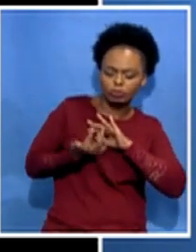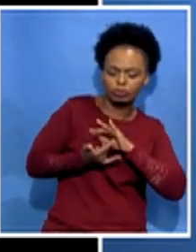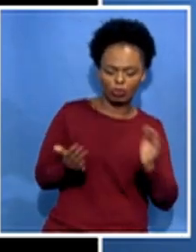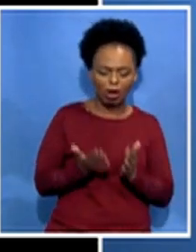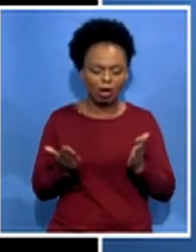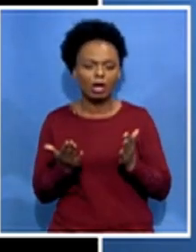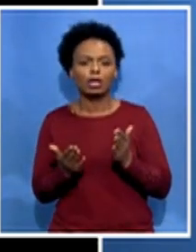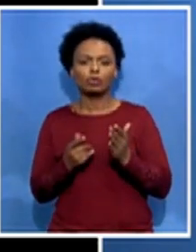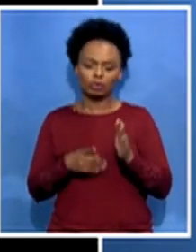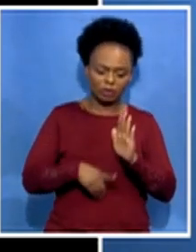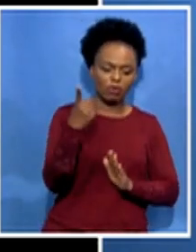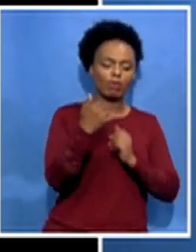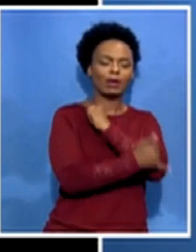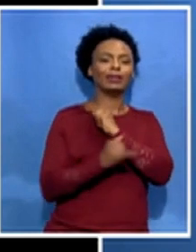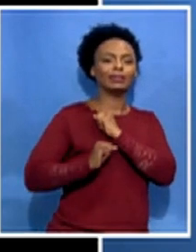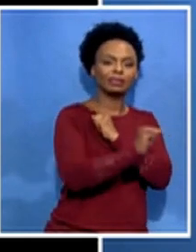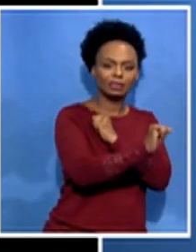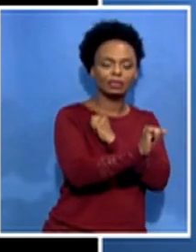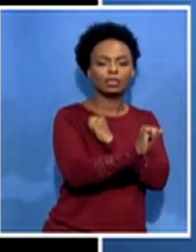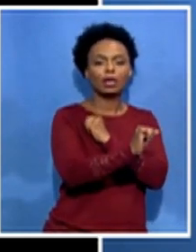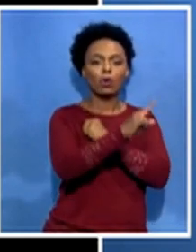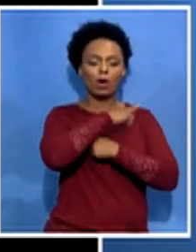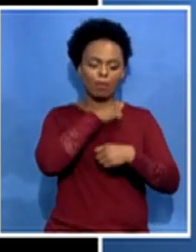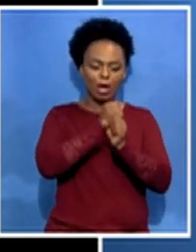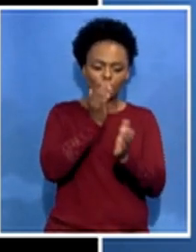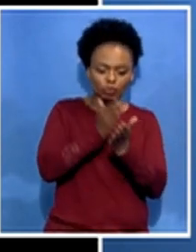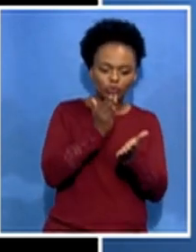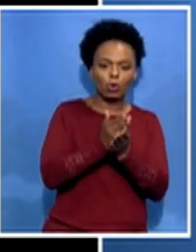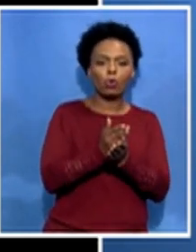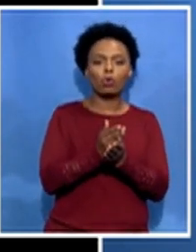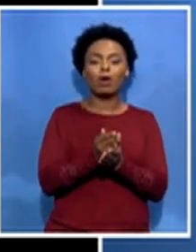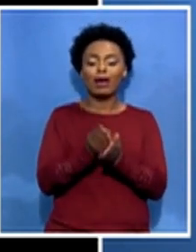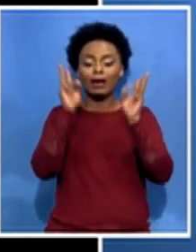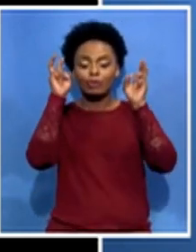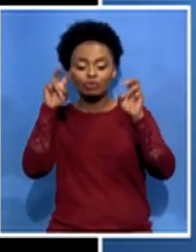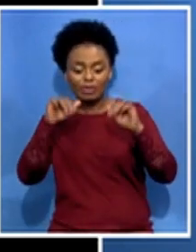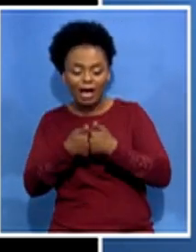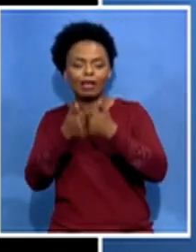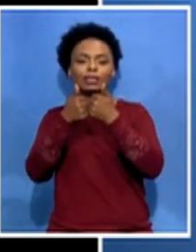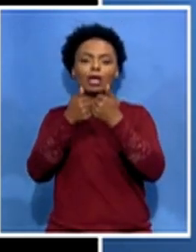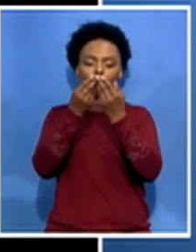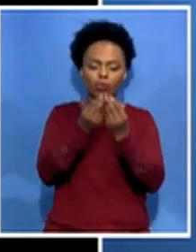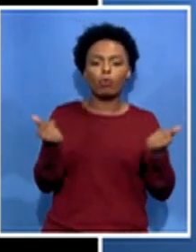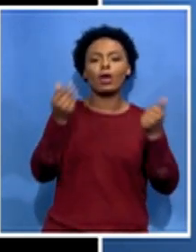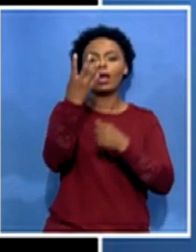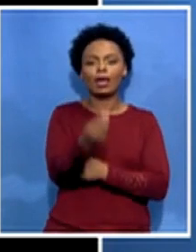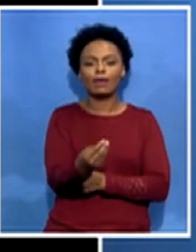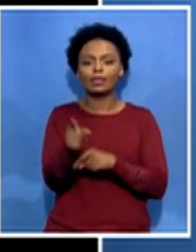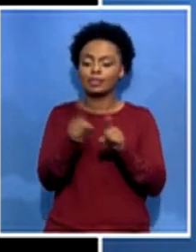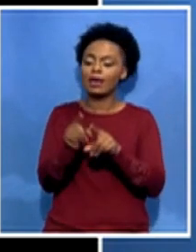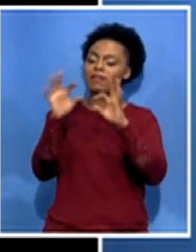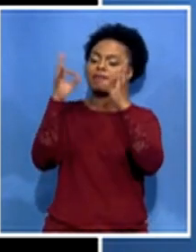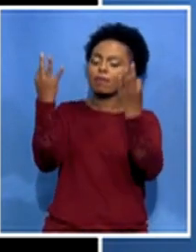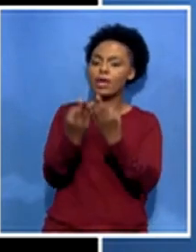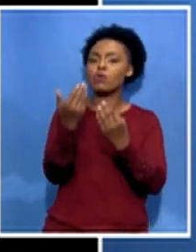the enclosure and also to ensure that all all families that were affected they are